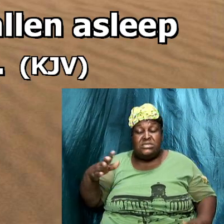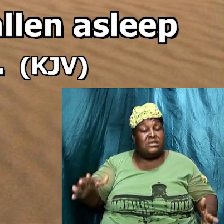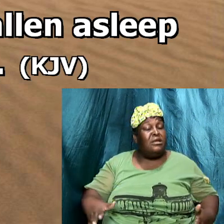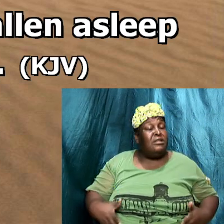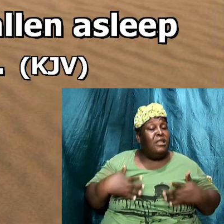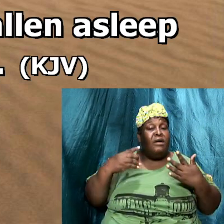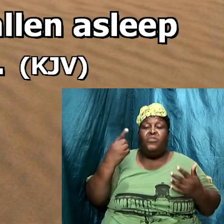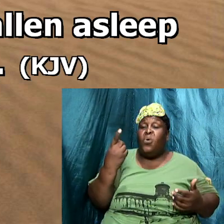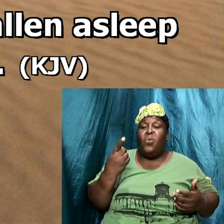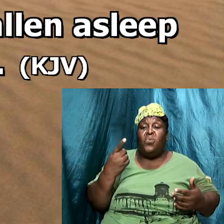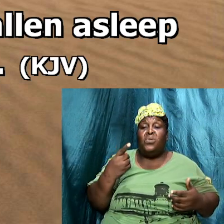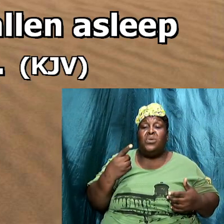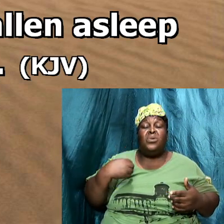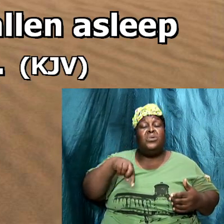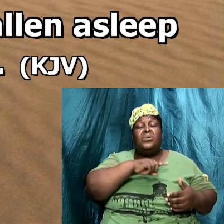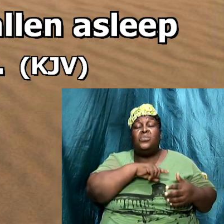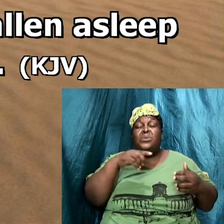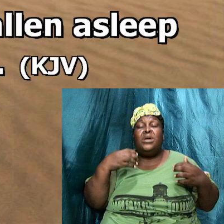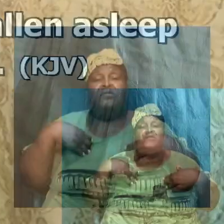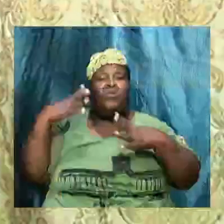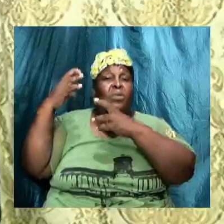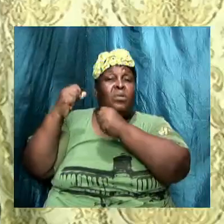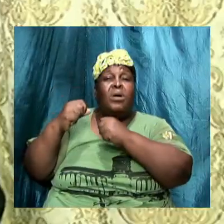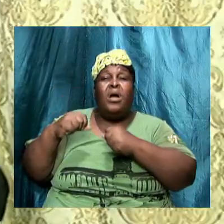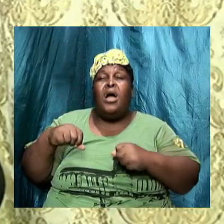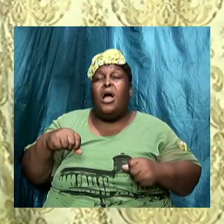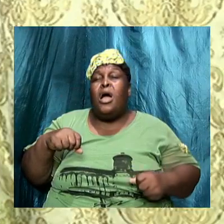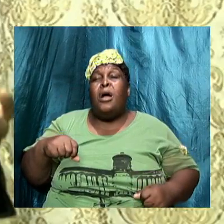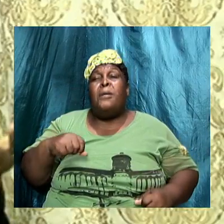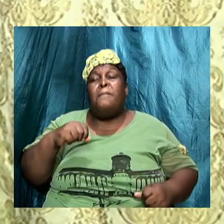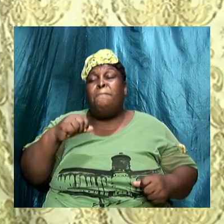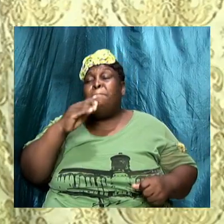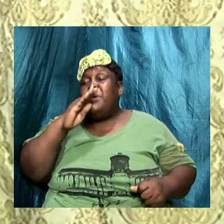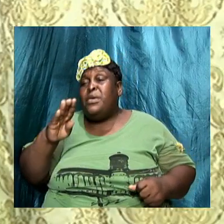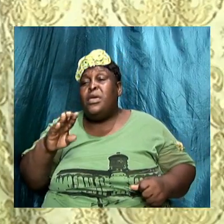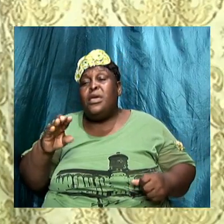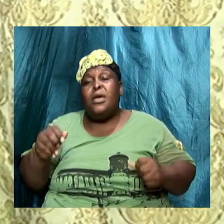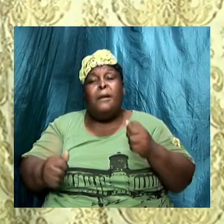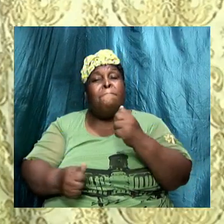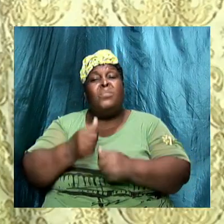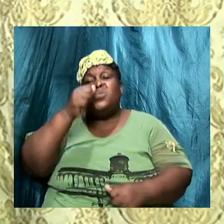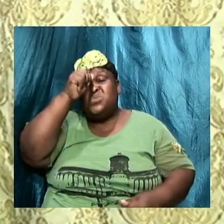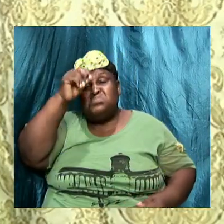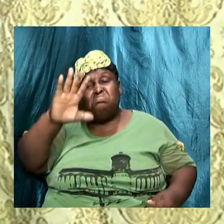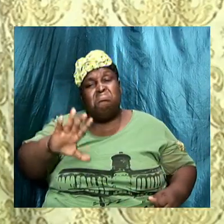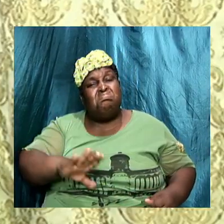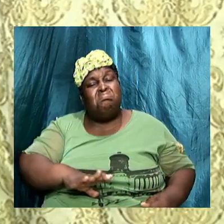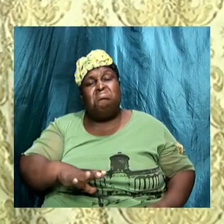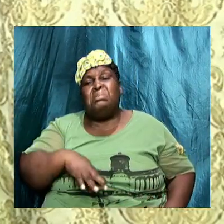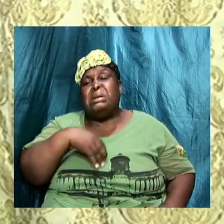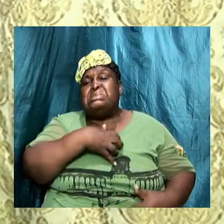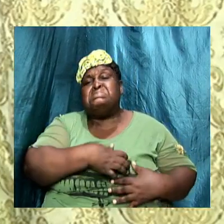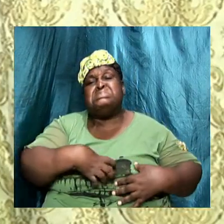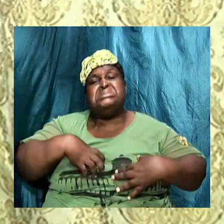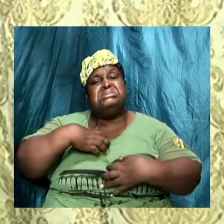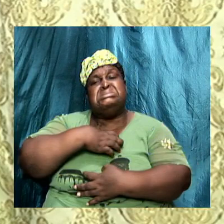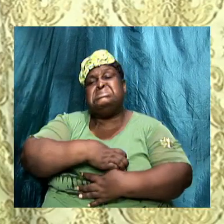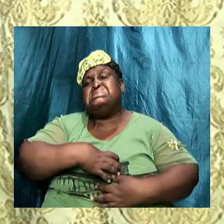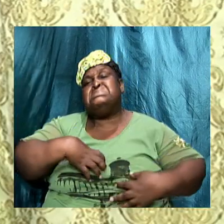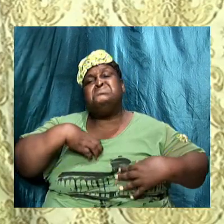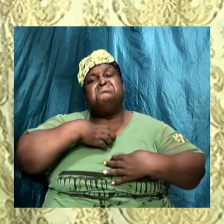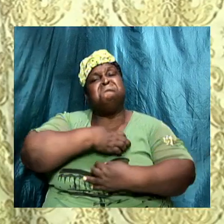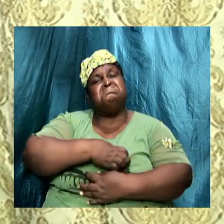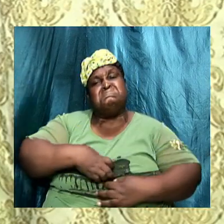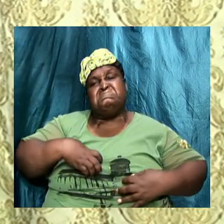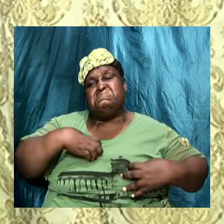hope then we are of all men most miserable what we have tonight church is inch upon the resurrection